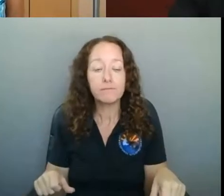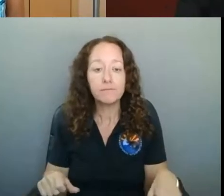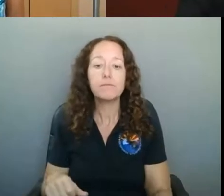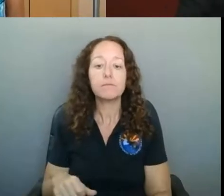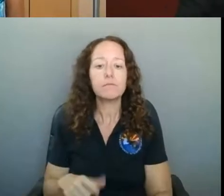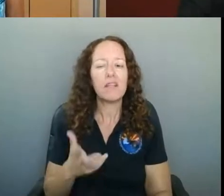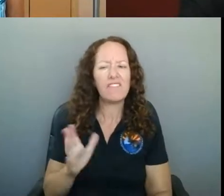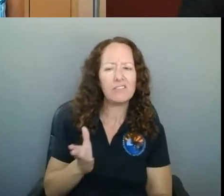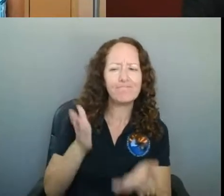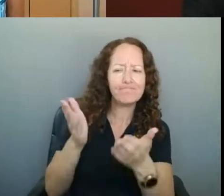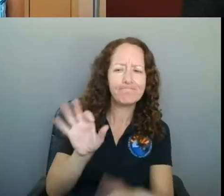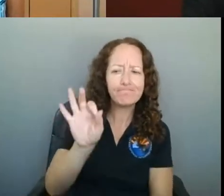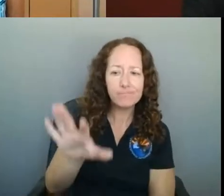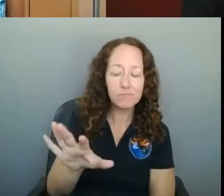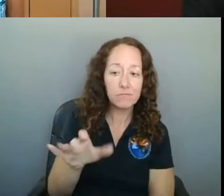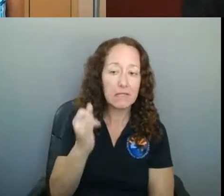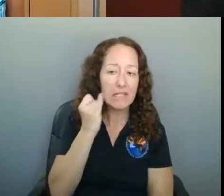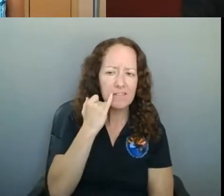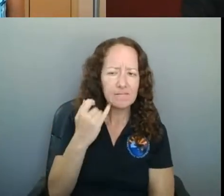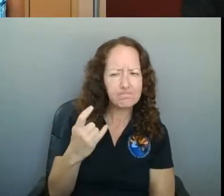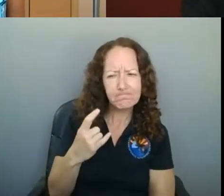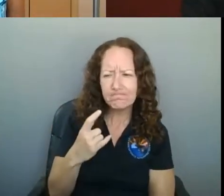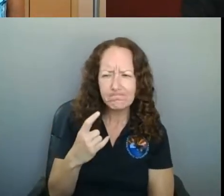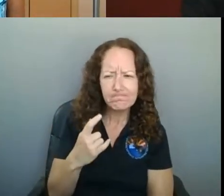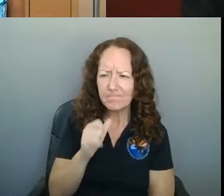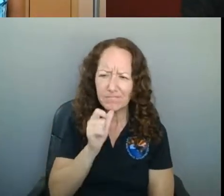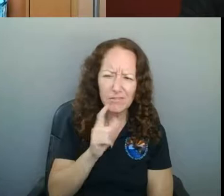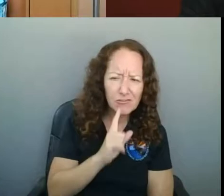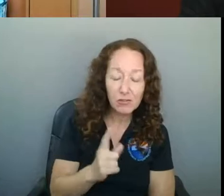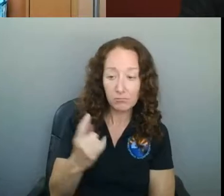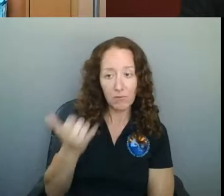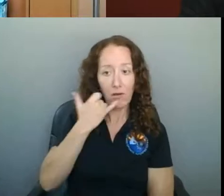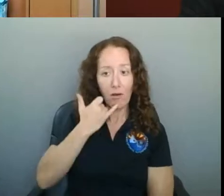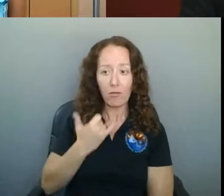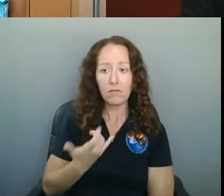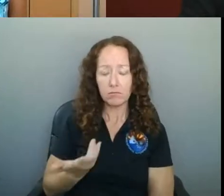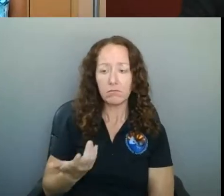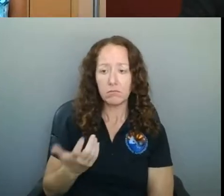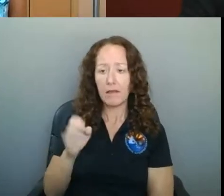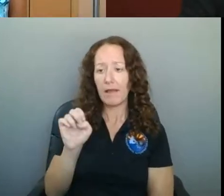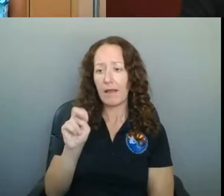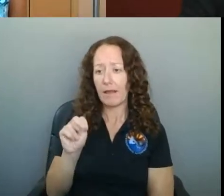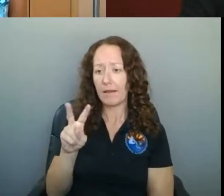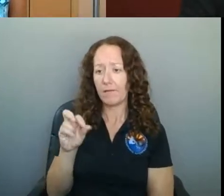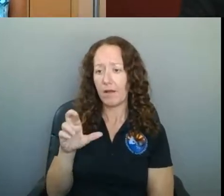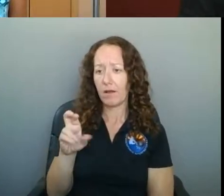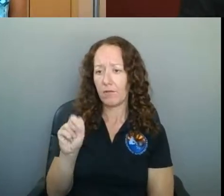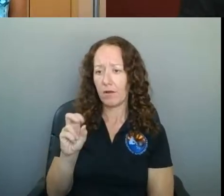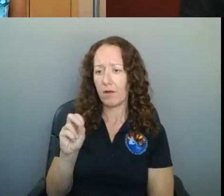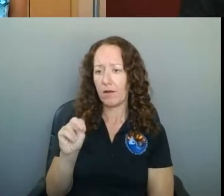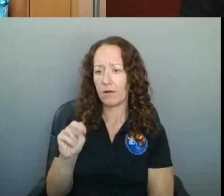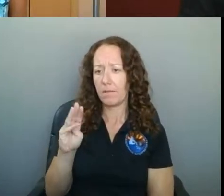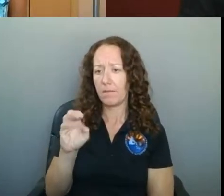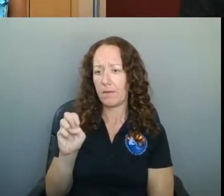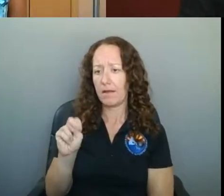good to give us a call. Give our environmental health office a call or myself and we'll try to figure out